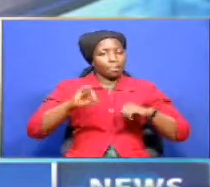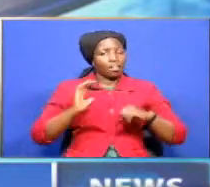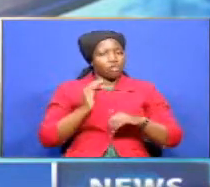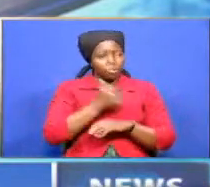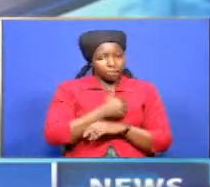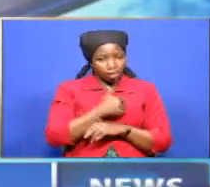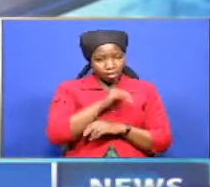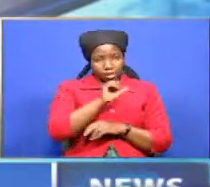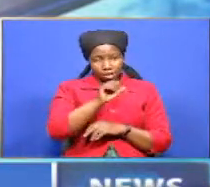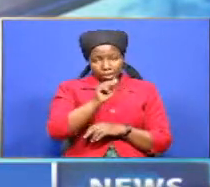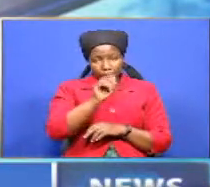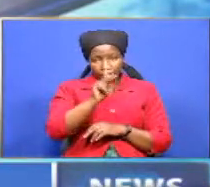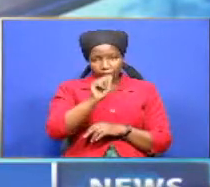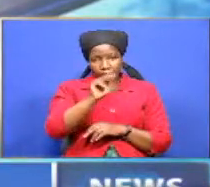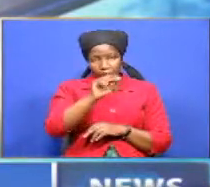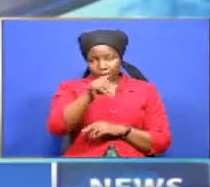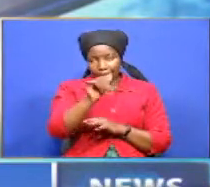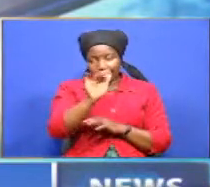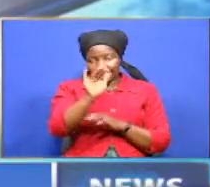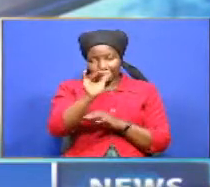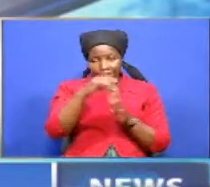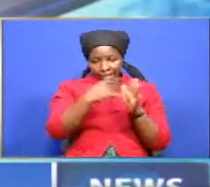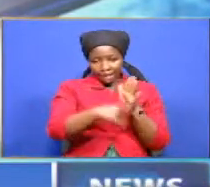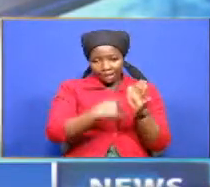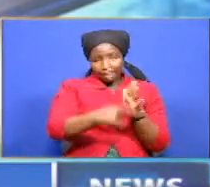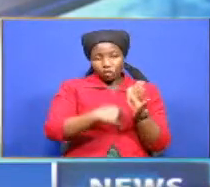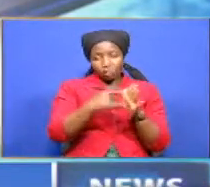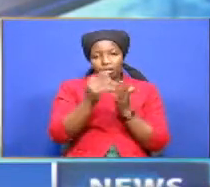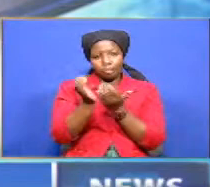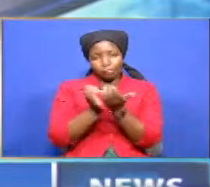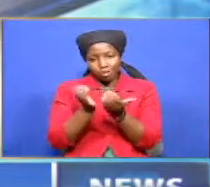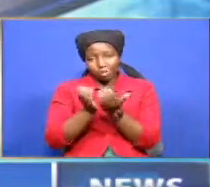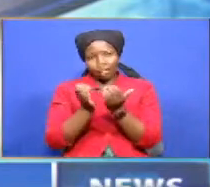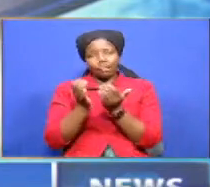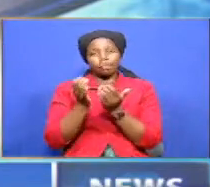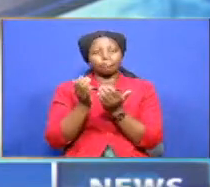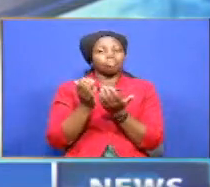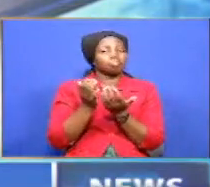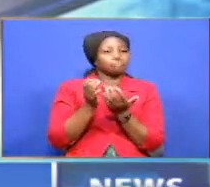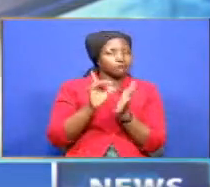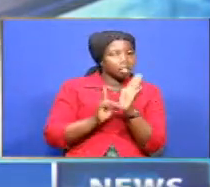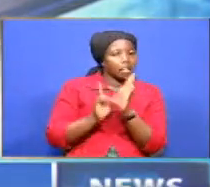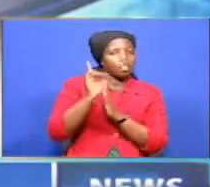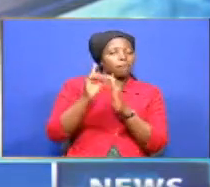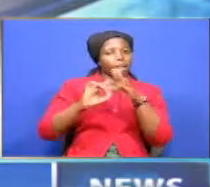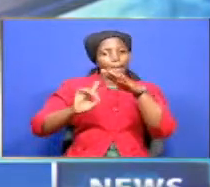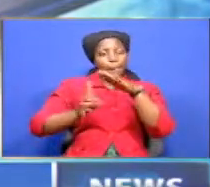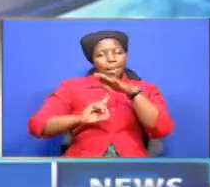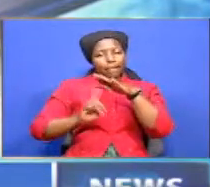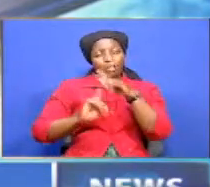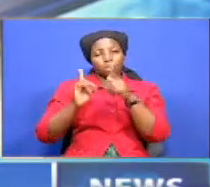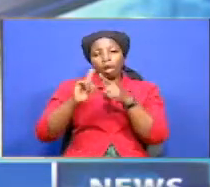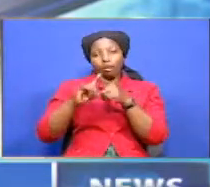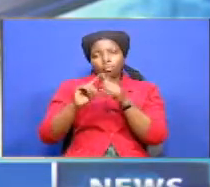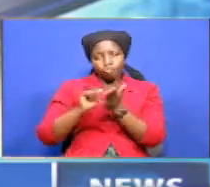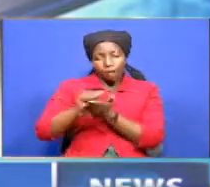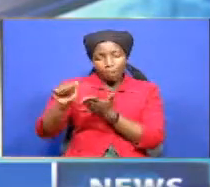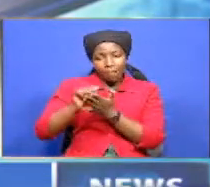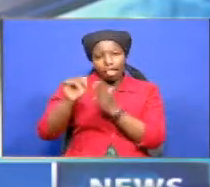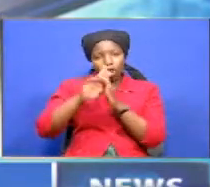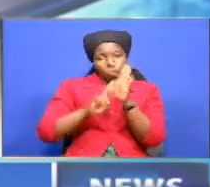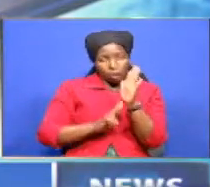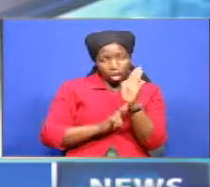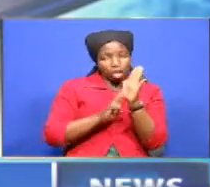sakajir father called on industrialization trade and enterprise development ministry to publish regulations